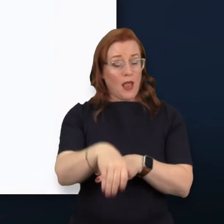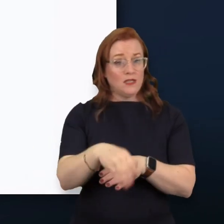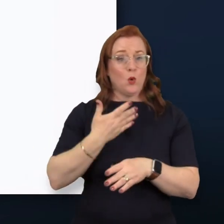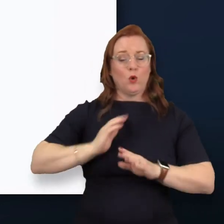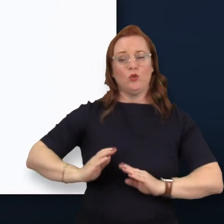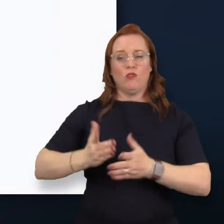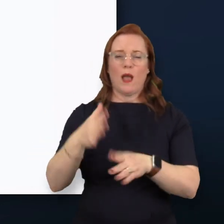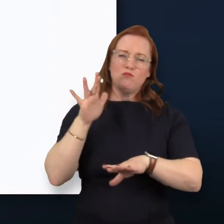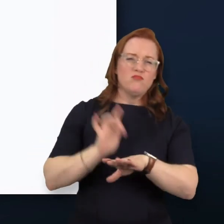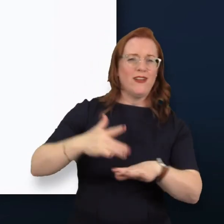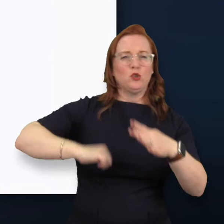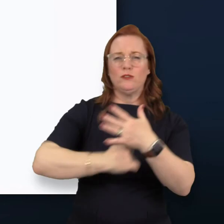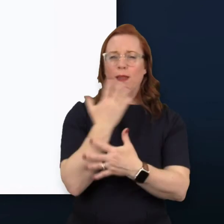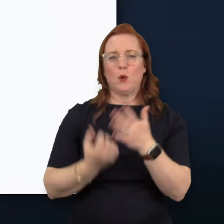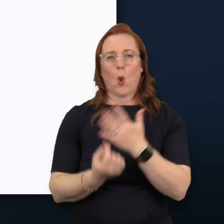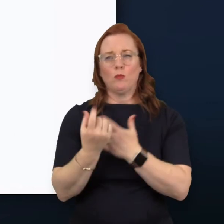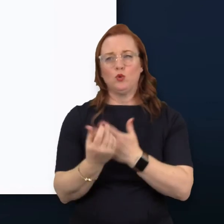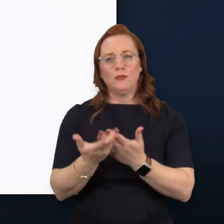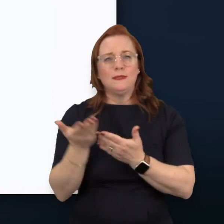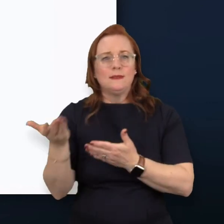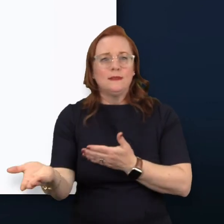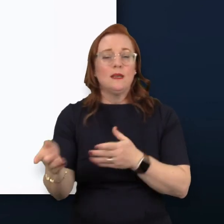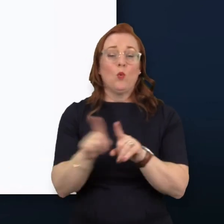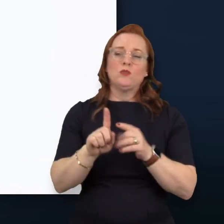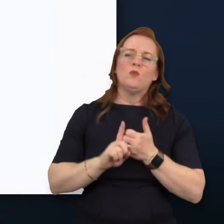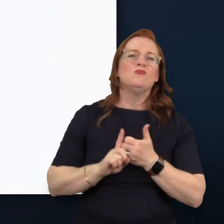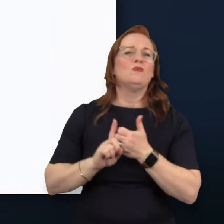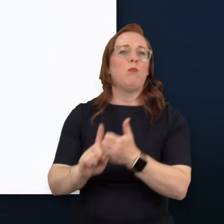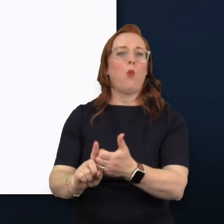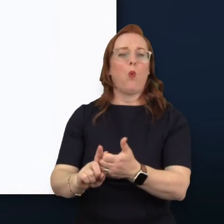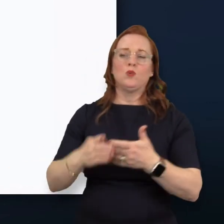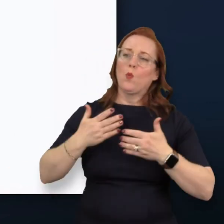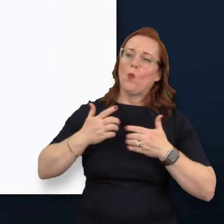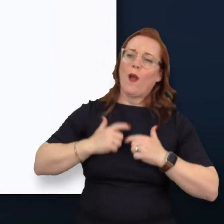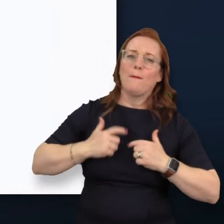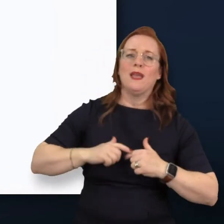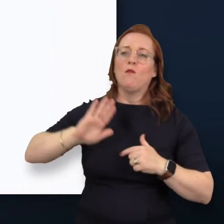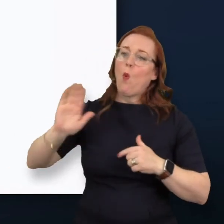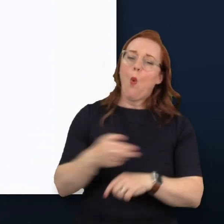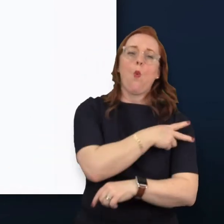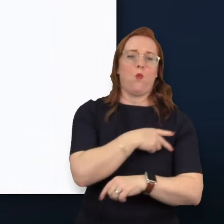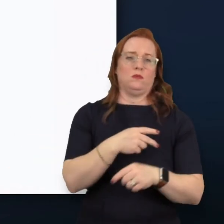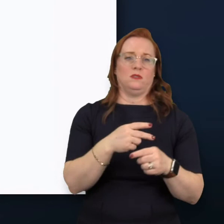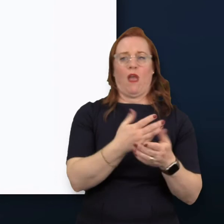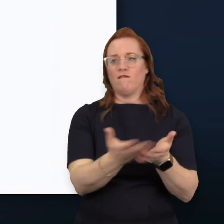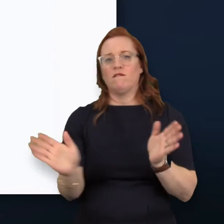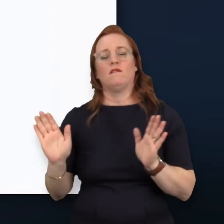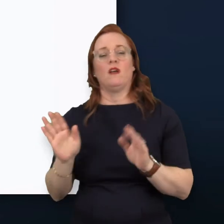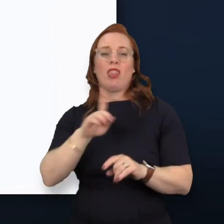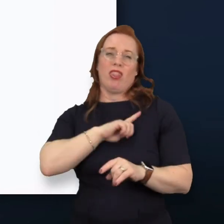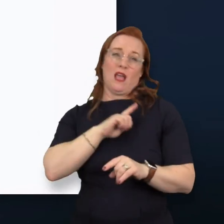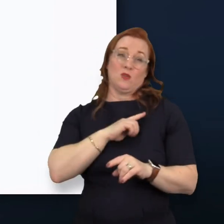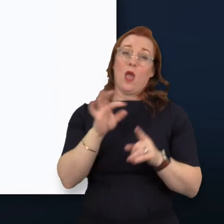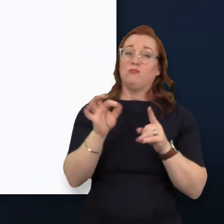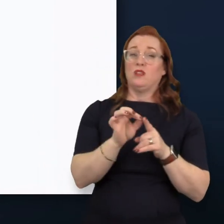professional development opportunities and supporting the well-being of all employees. That's why as principal